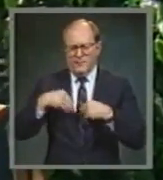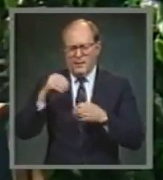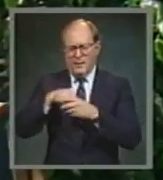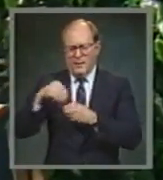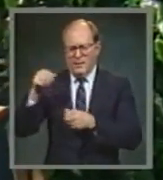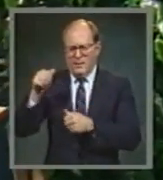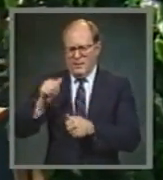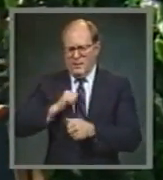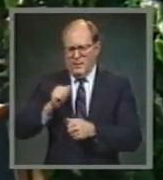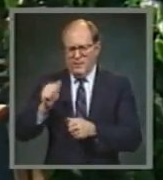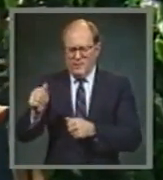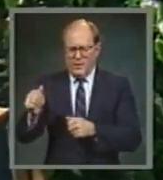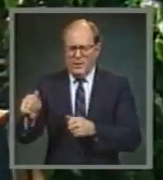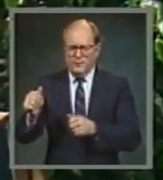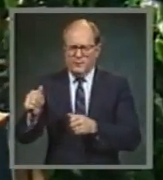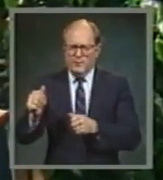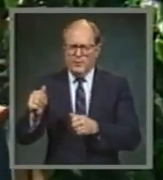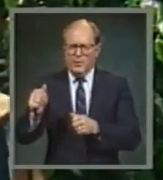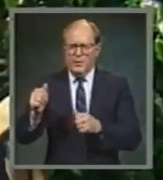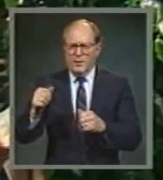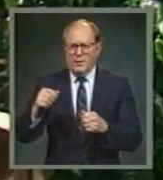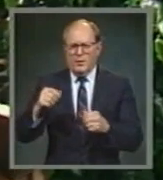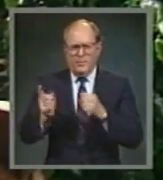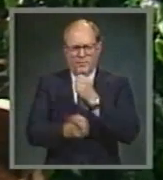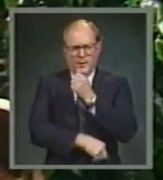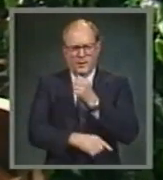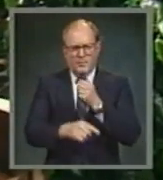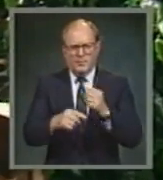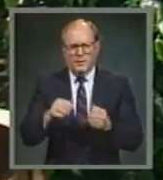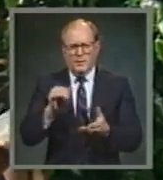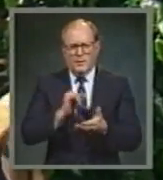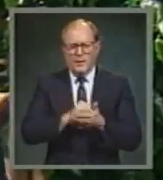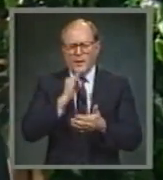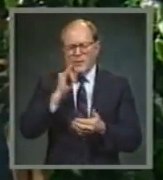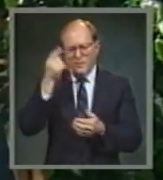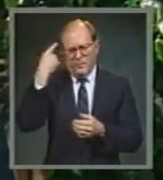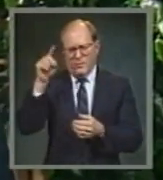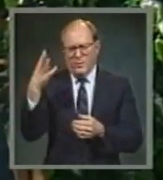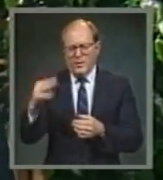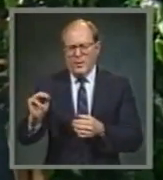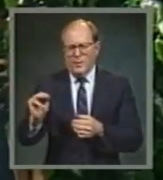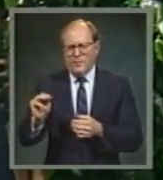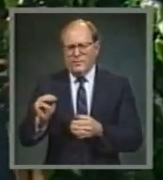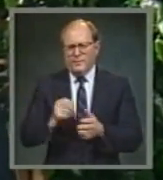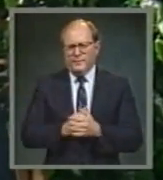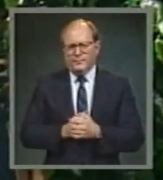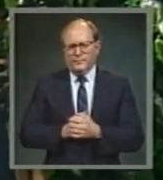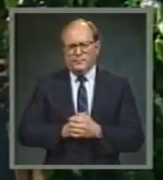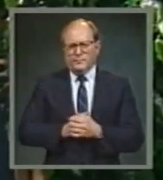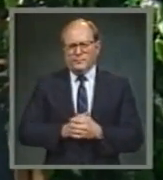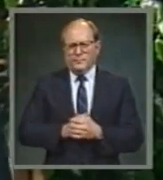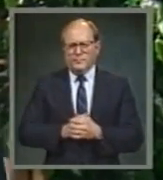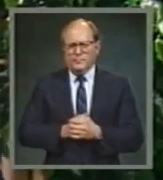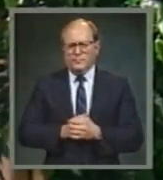recompense of their error which was meet or due them, according to most of the modern versions.